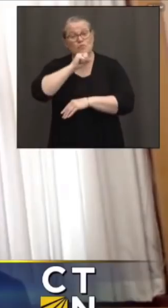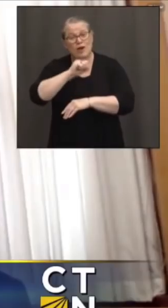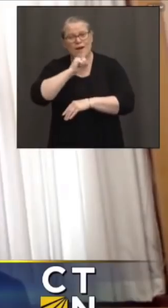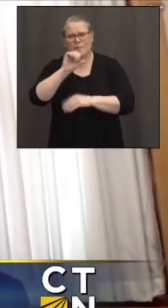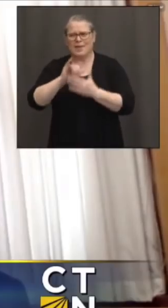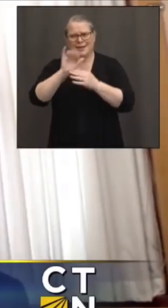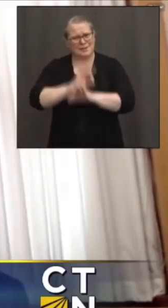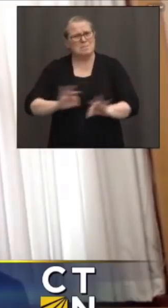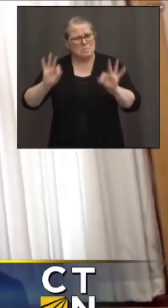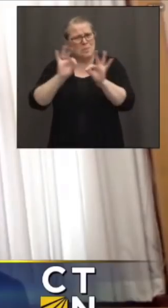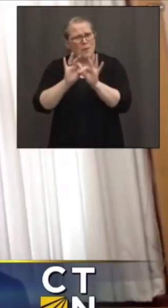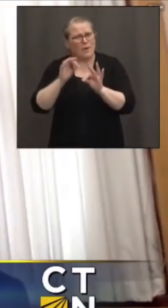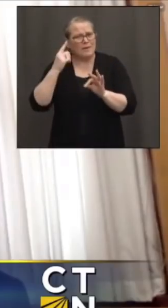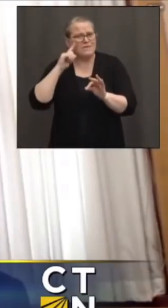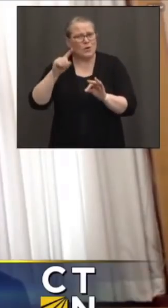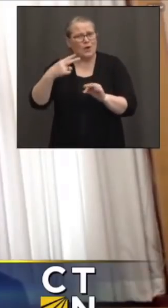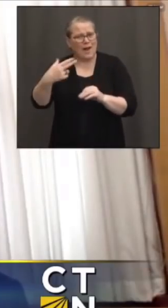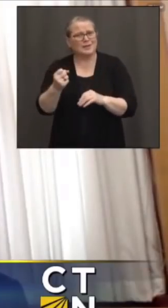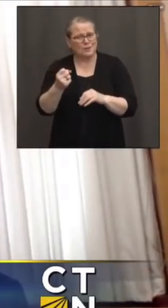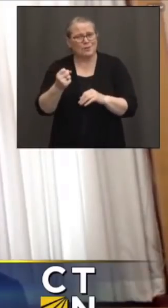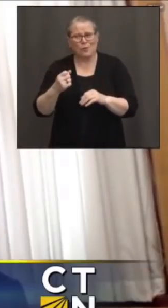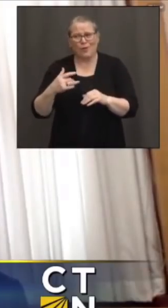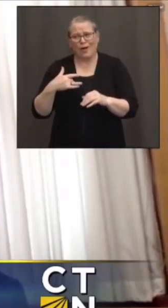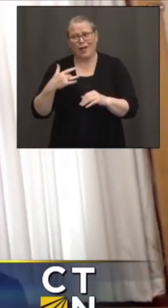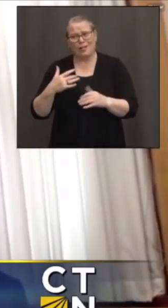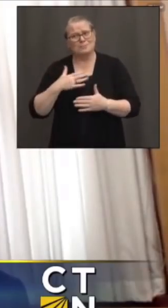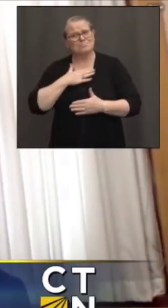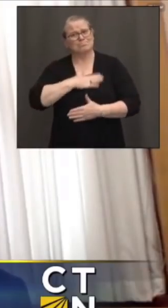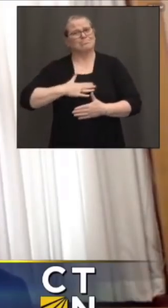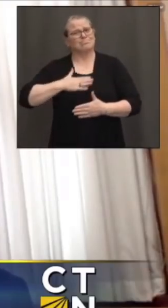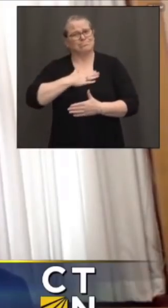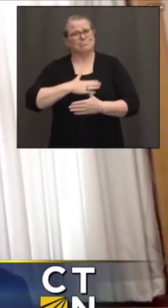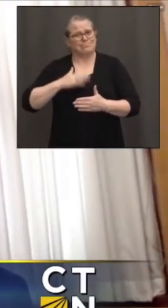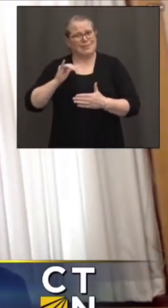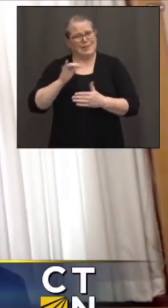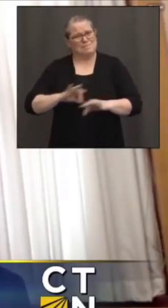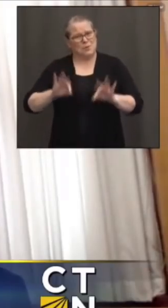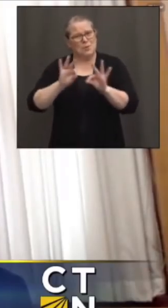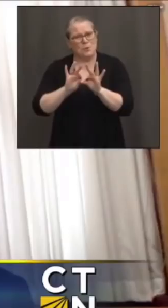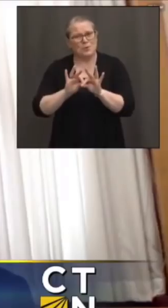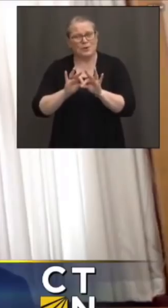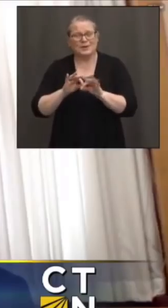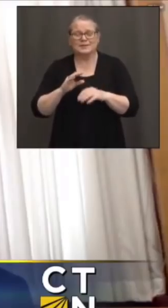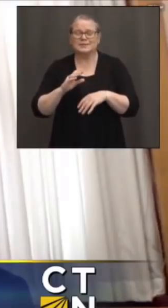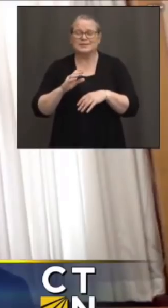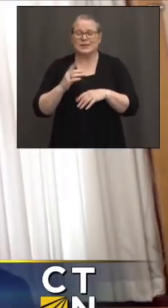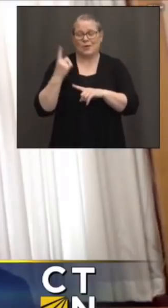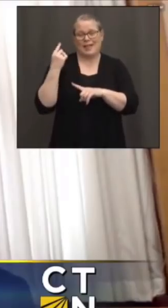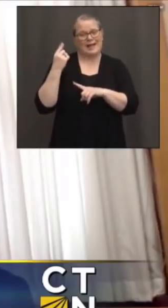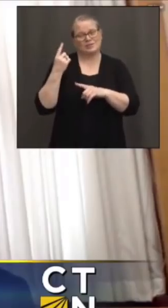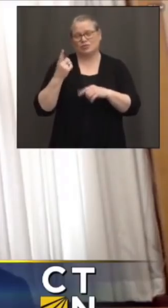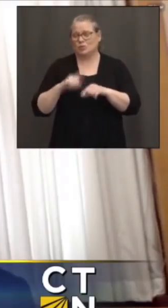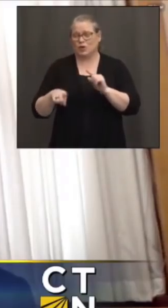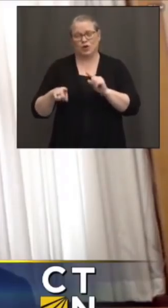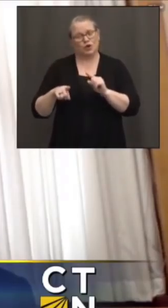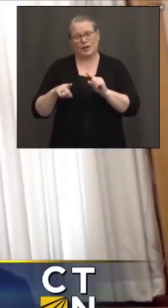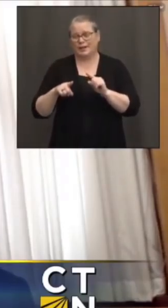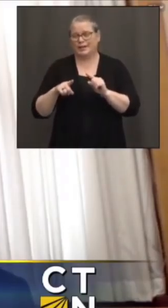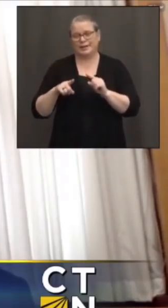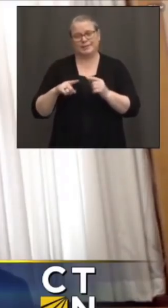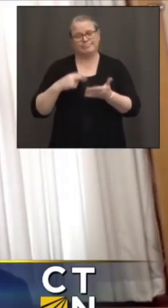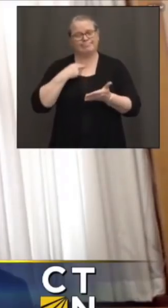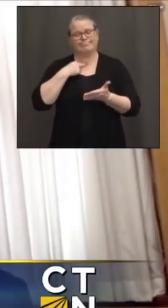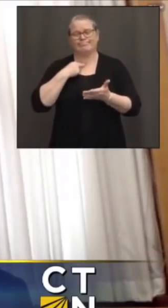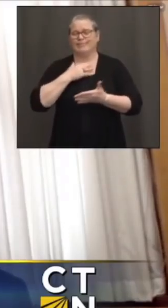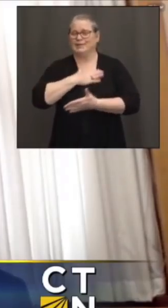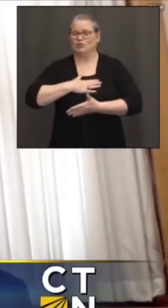milestones for high school students in particular. You know, that we weren't able to enjoy anywhere near